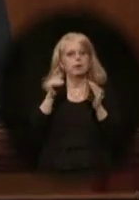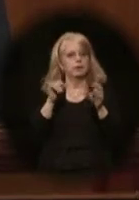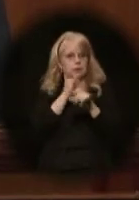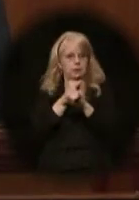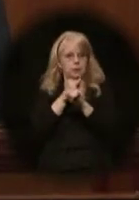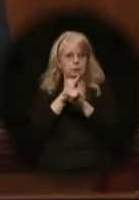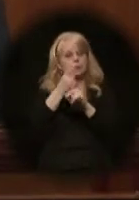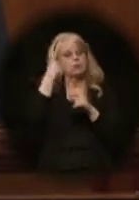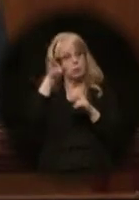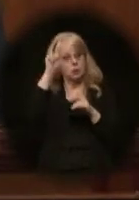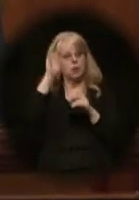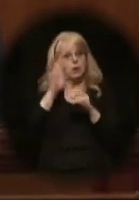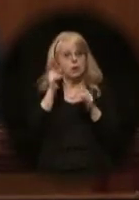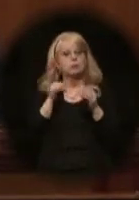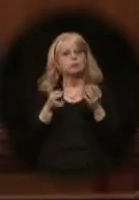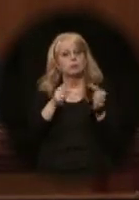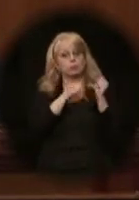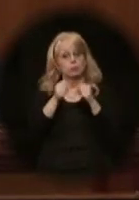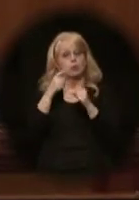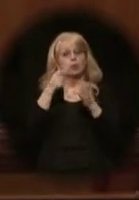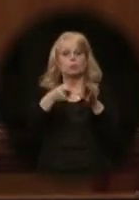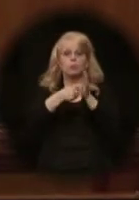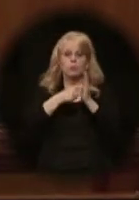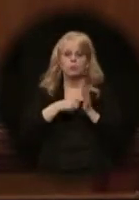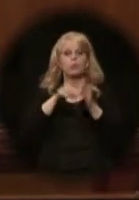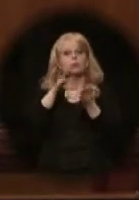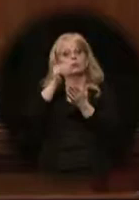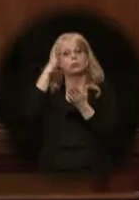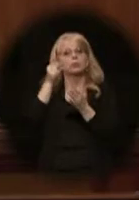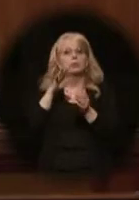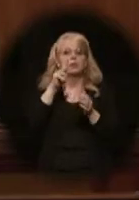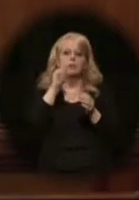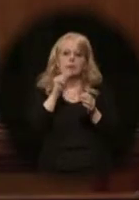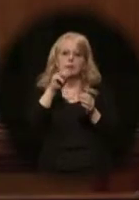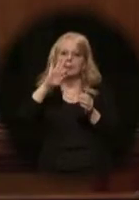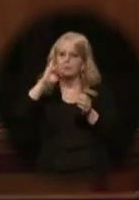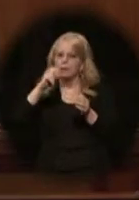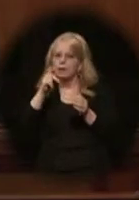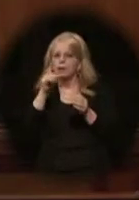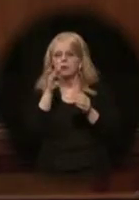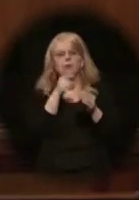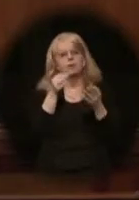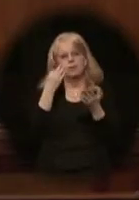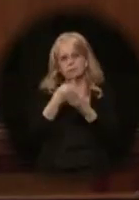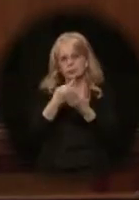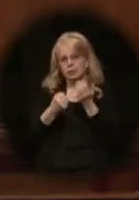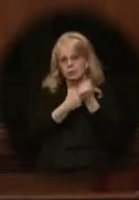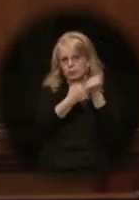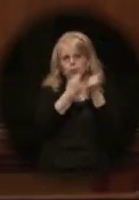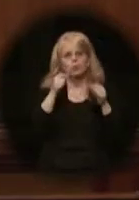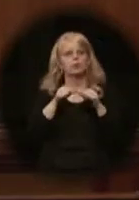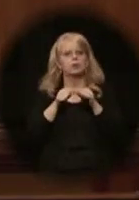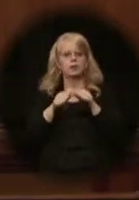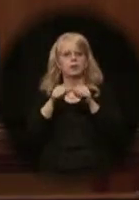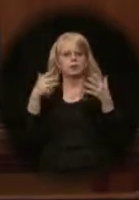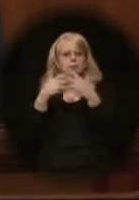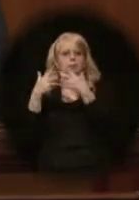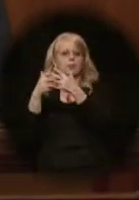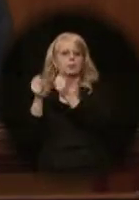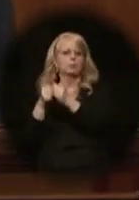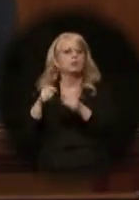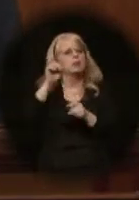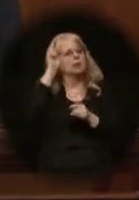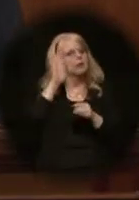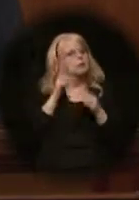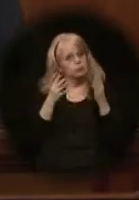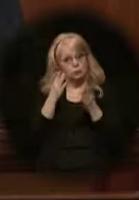this year we should require institutions receiving TVEP funding to establish and maintain partnerships with Alaska schools